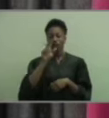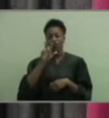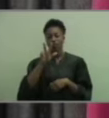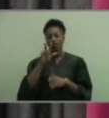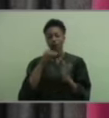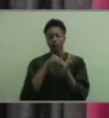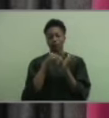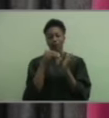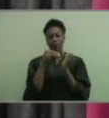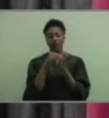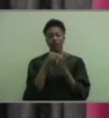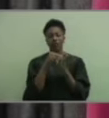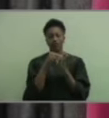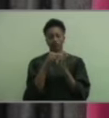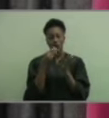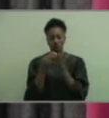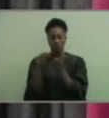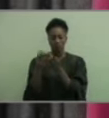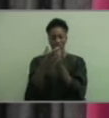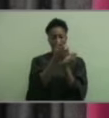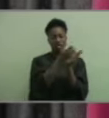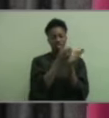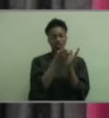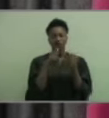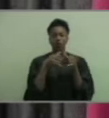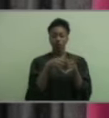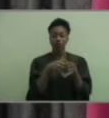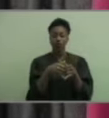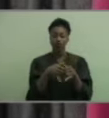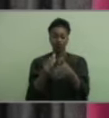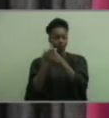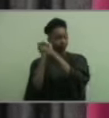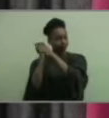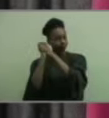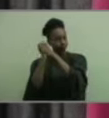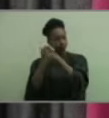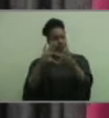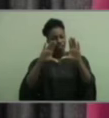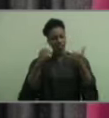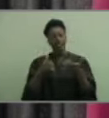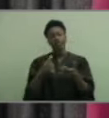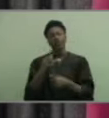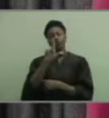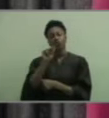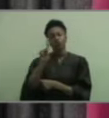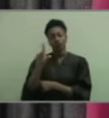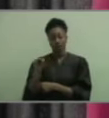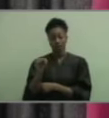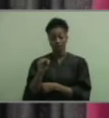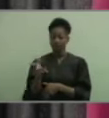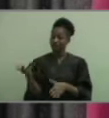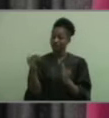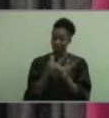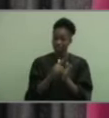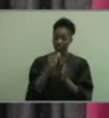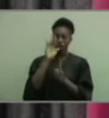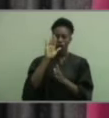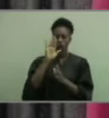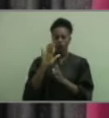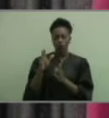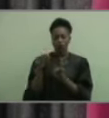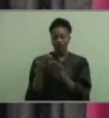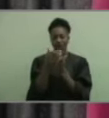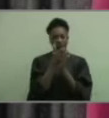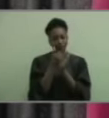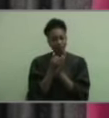million in scholarship has been awarded. Congratulations to the class of 2020. Again, your scholarship